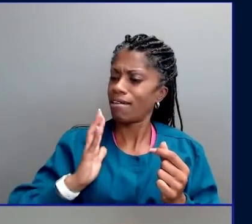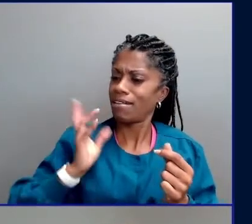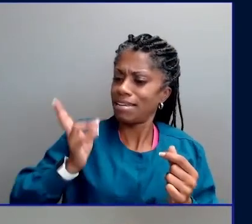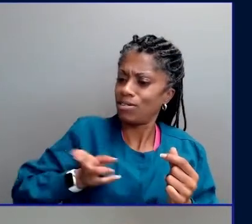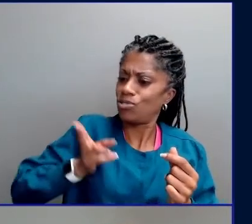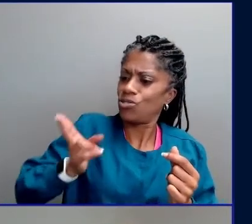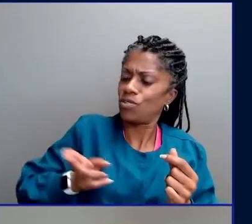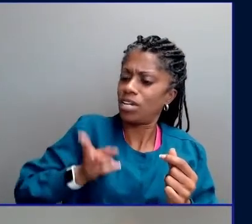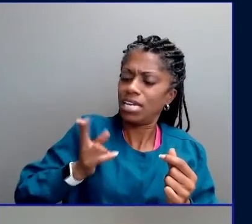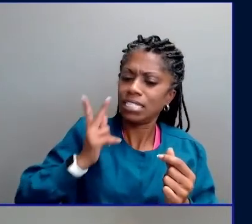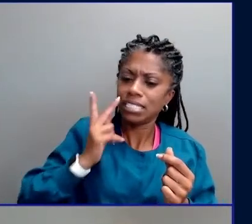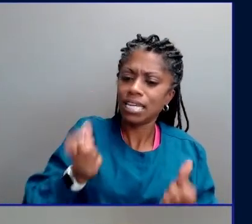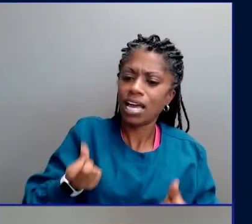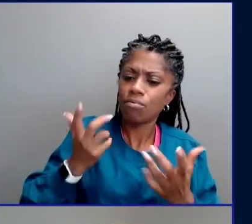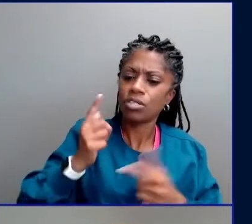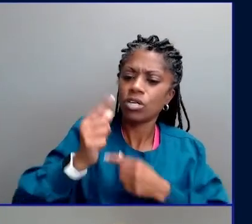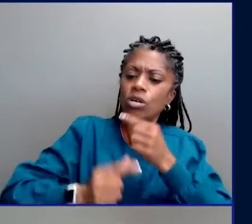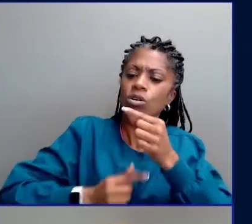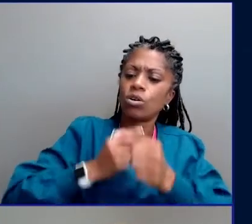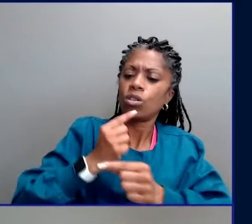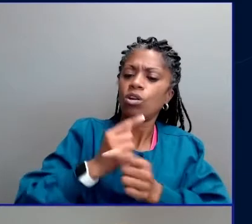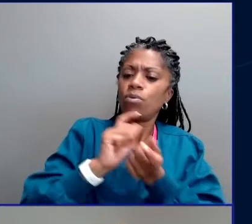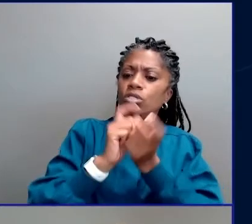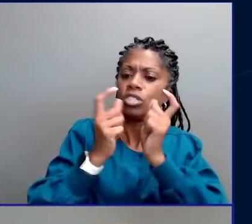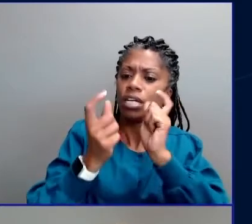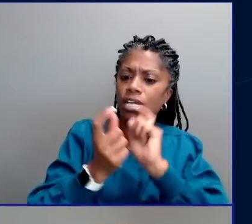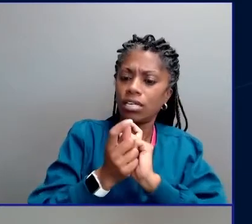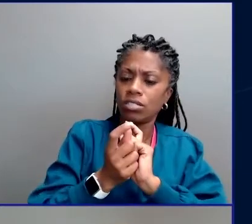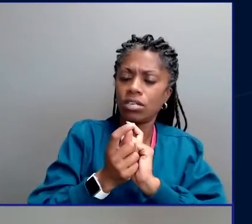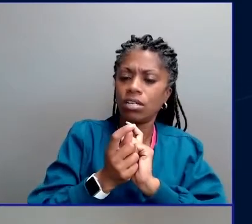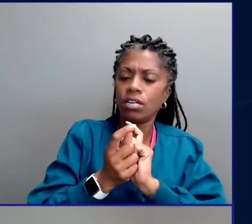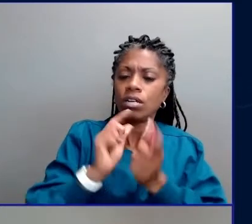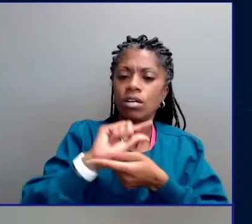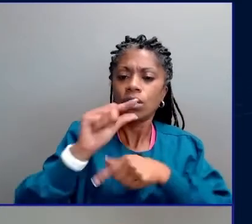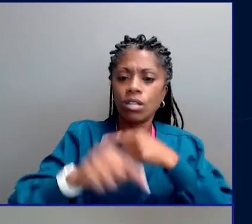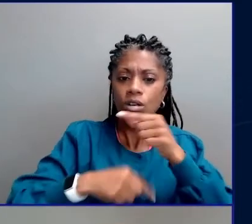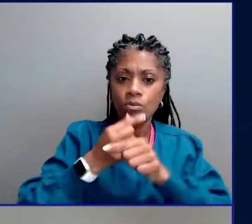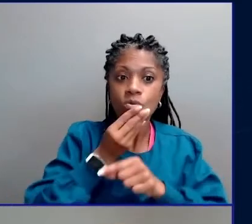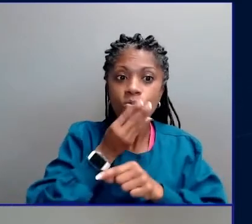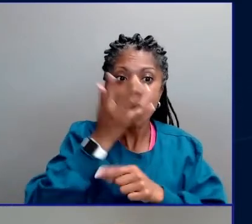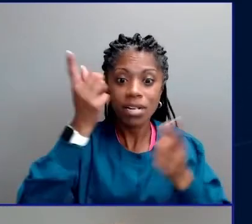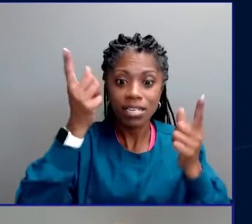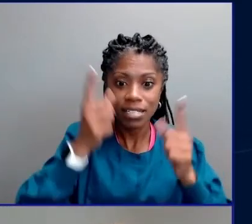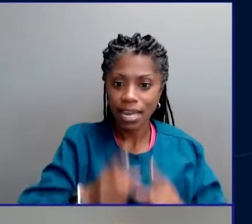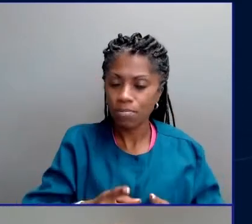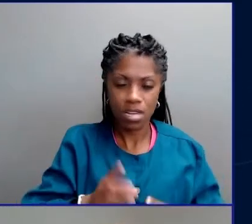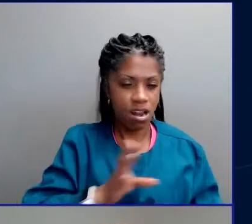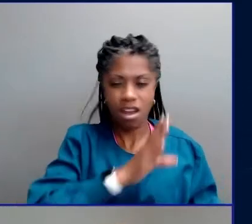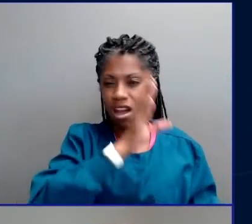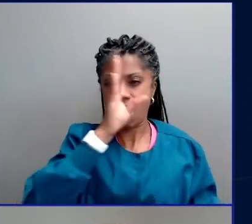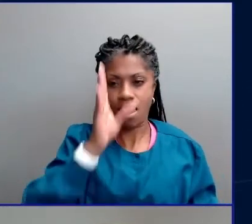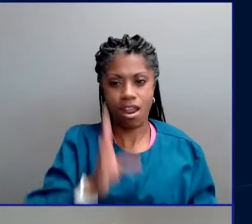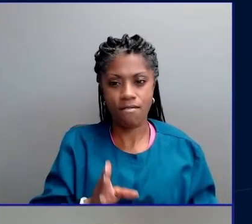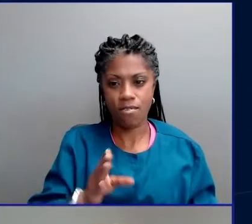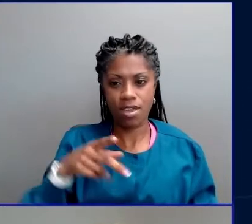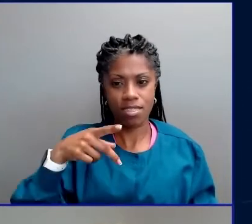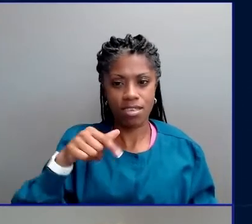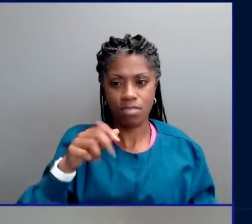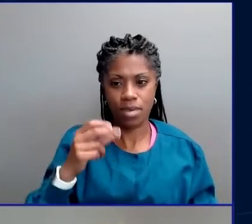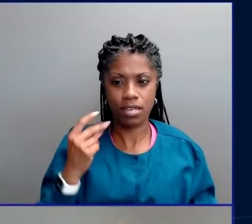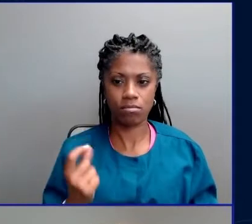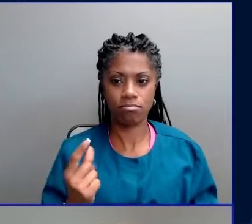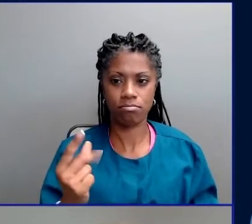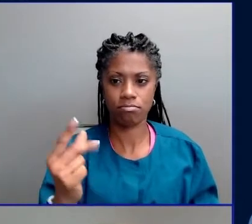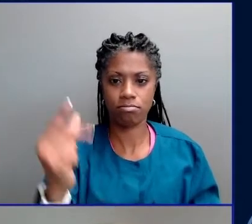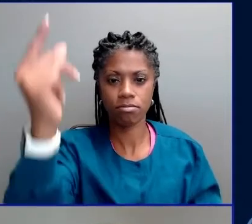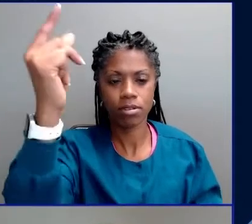going into the atmosphere this fast. The outcome of this experiment, global warming as